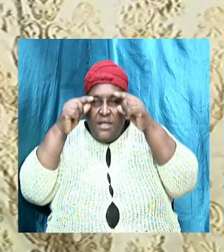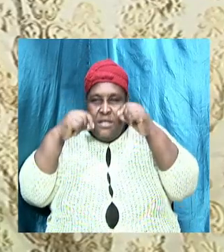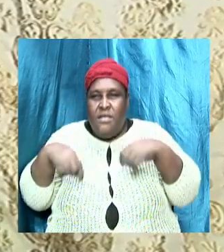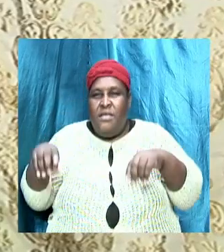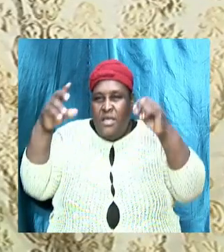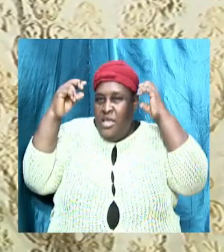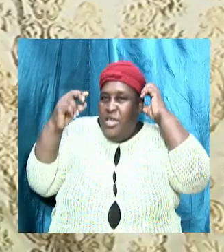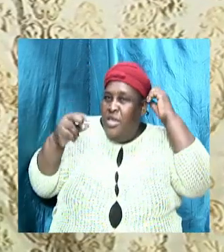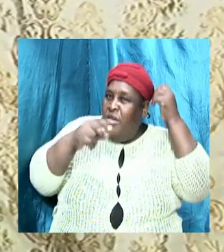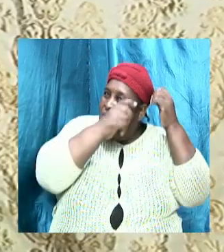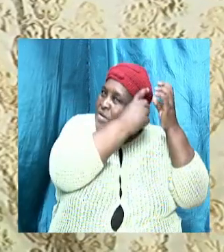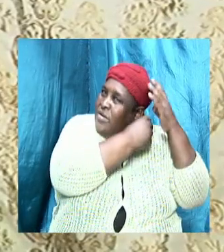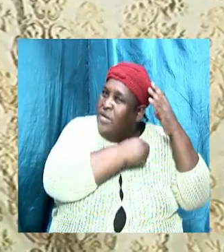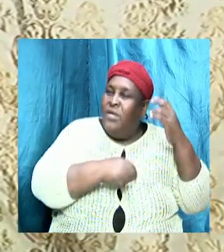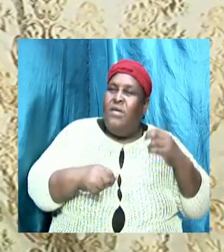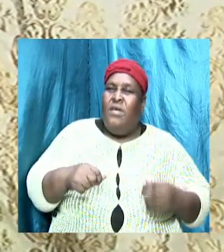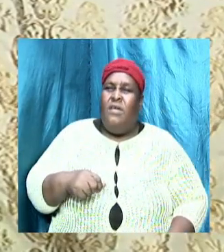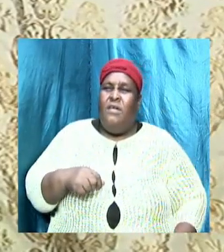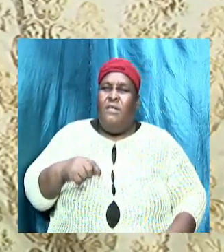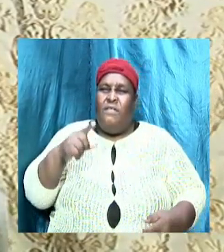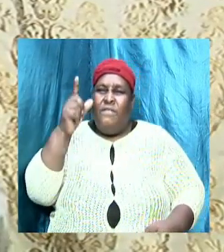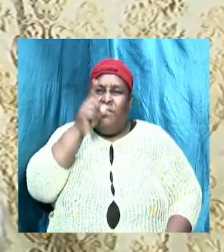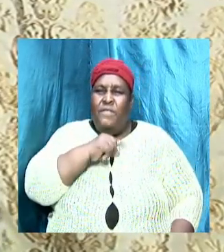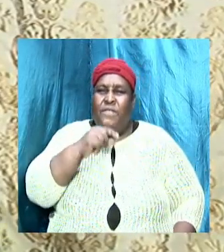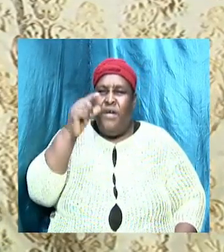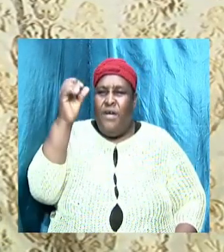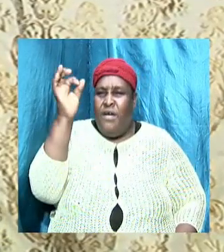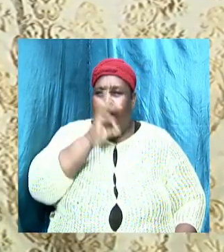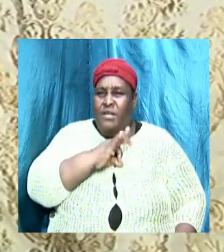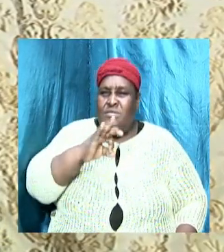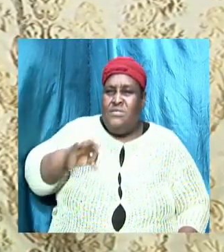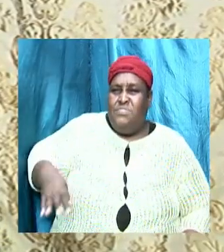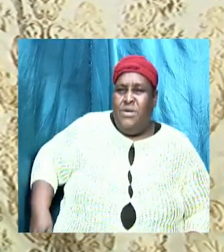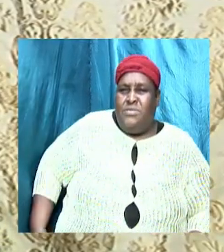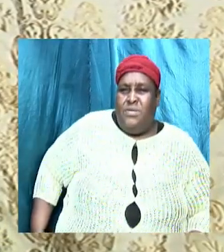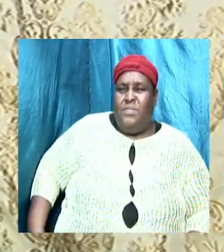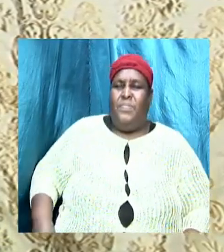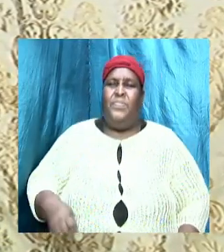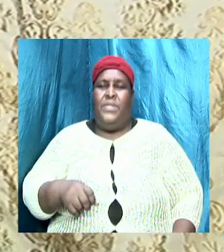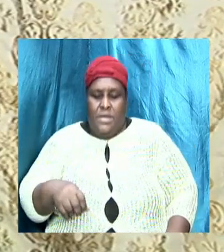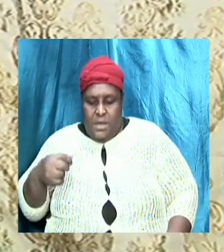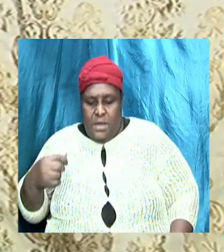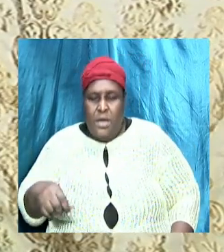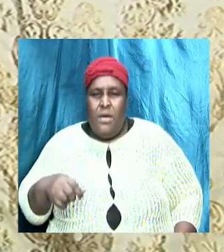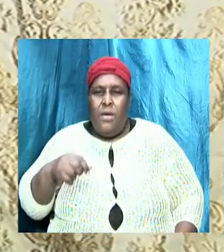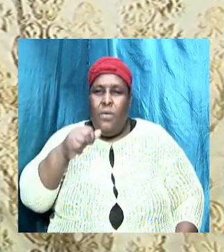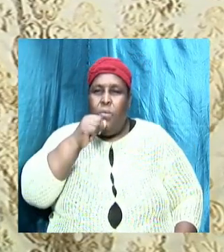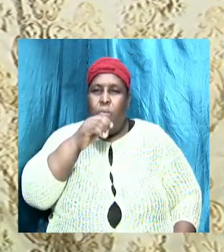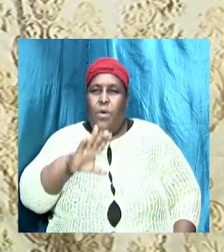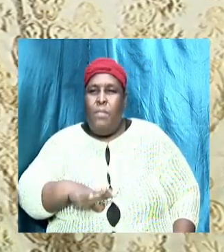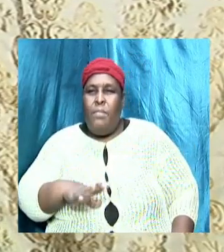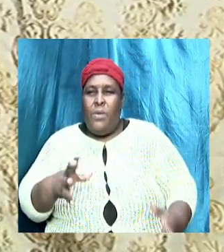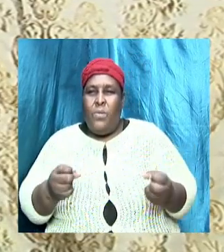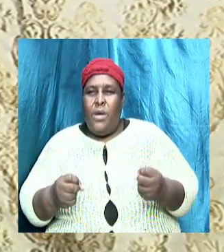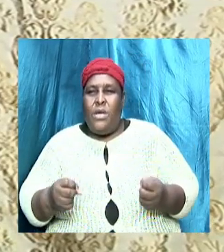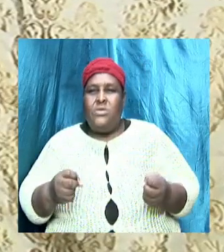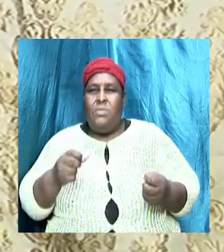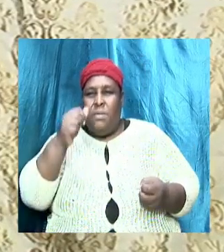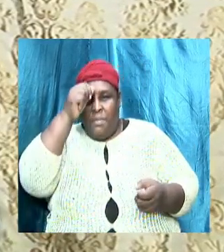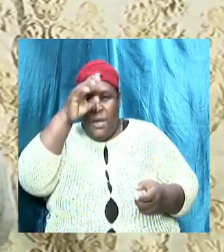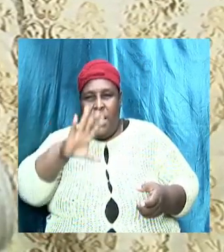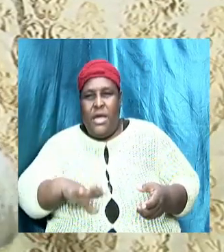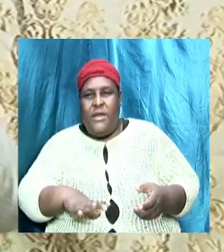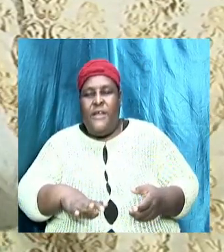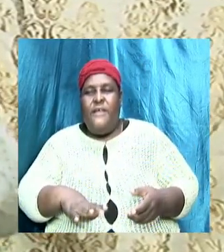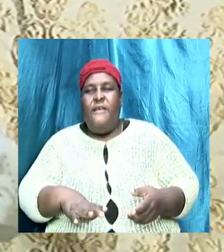men turning themselves to women false identity women want to be men false identity